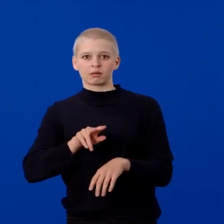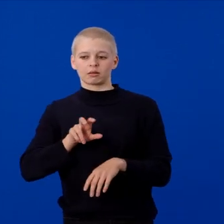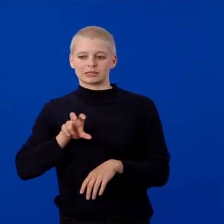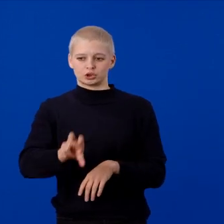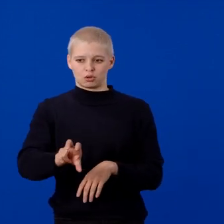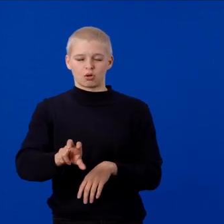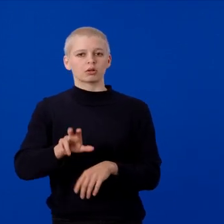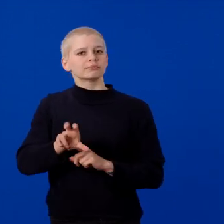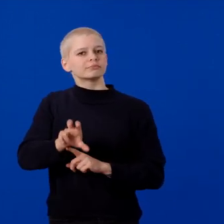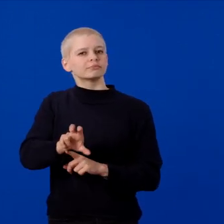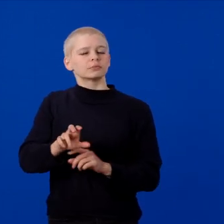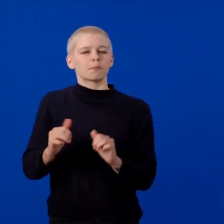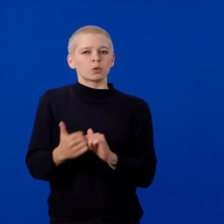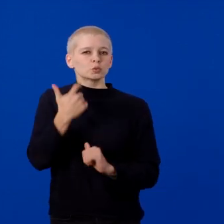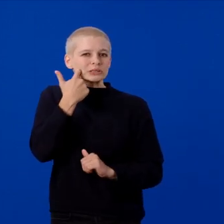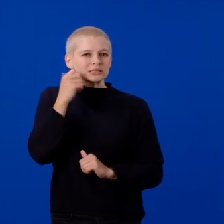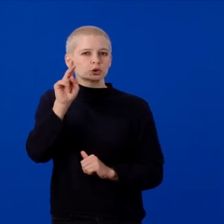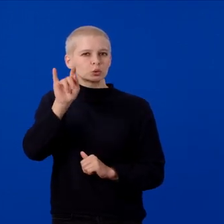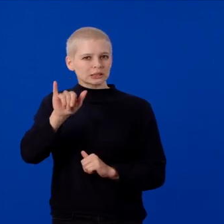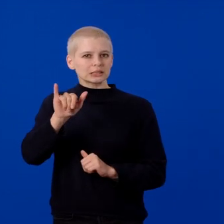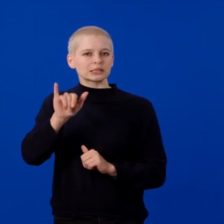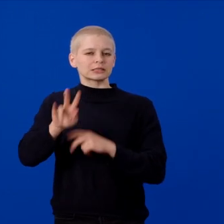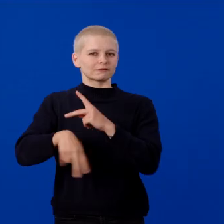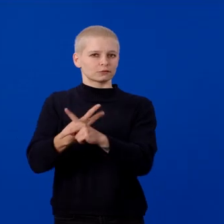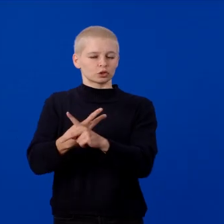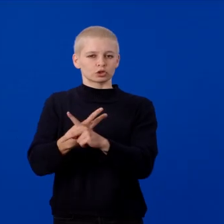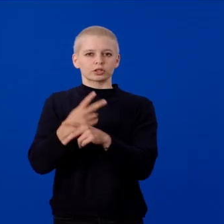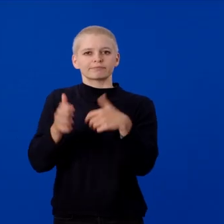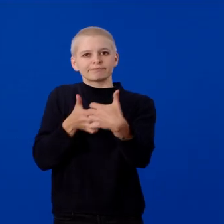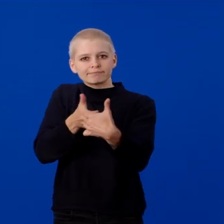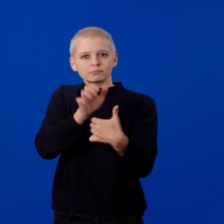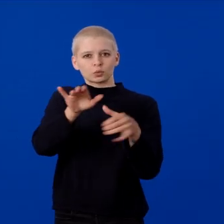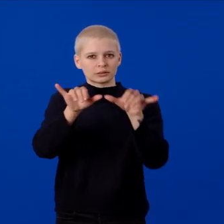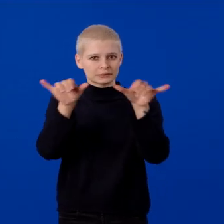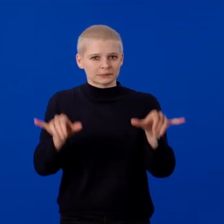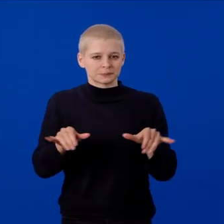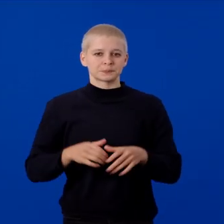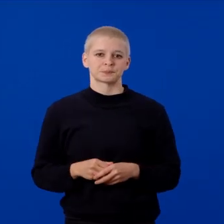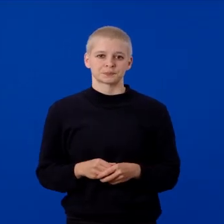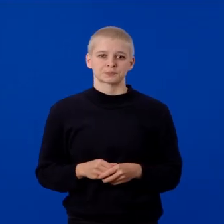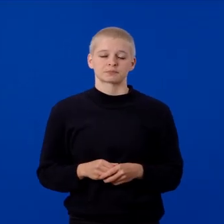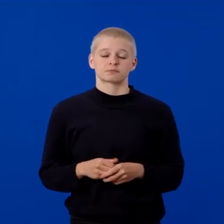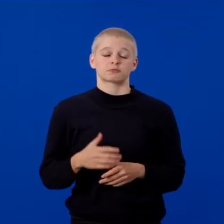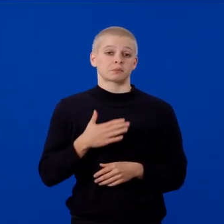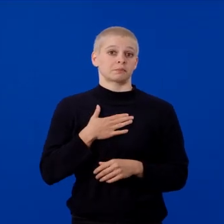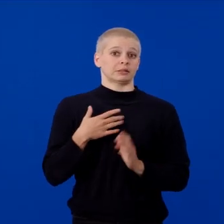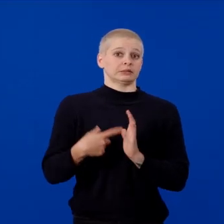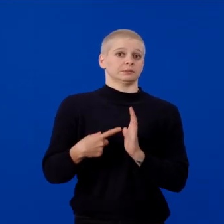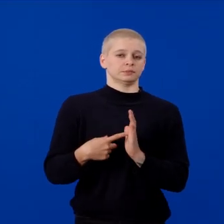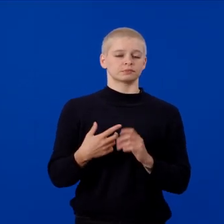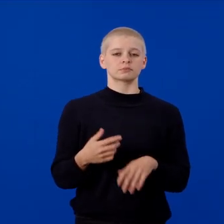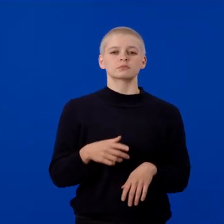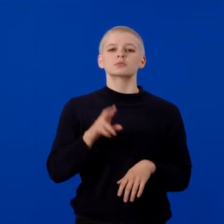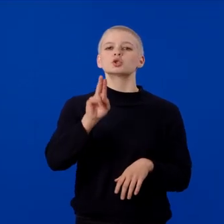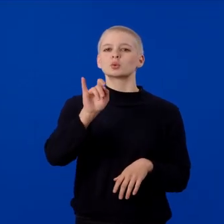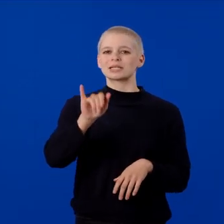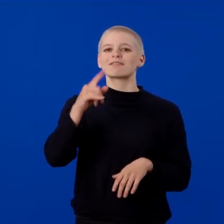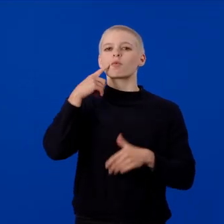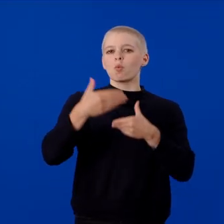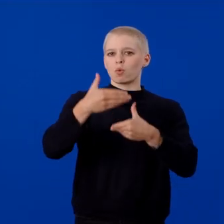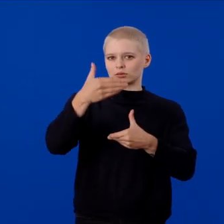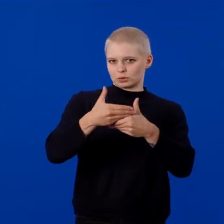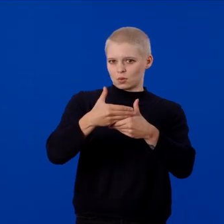available Unity 6 version that is compatible with your system. In my case, I'll be installing Unity for Windows,